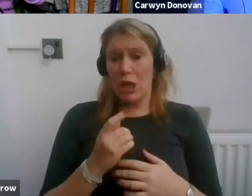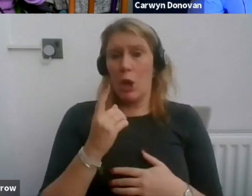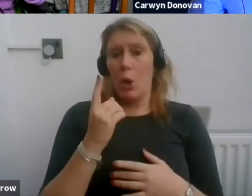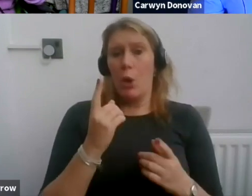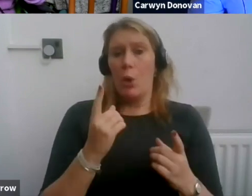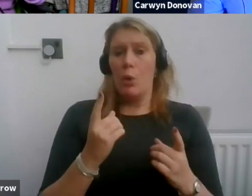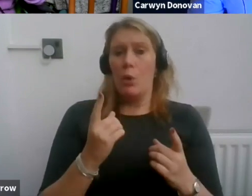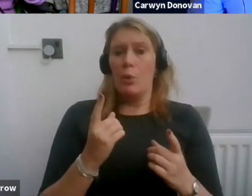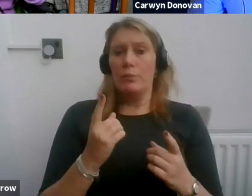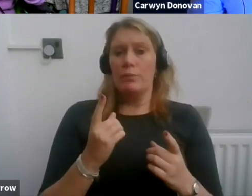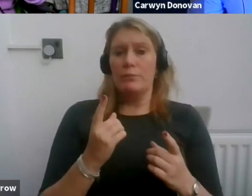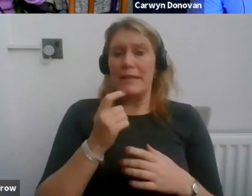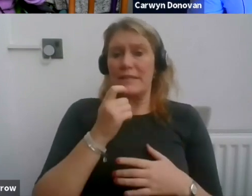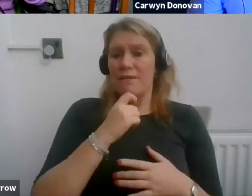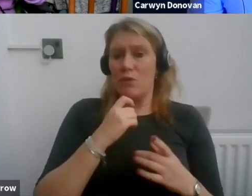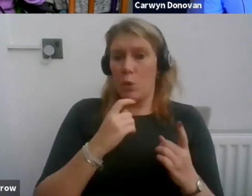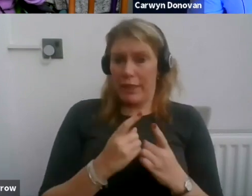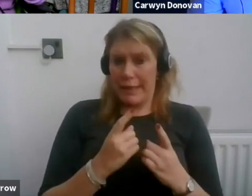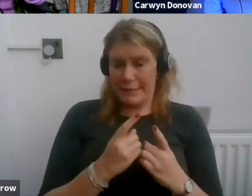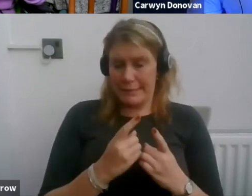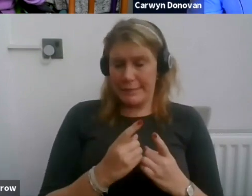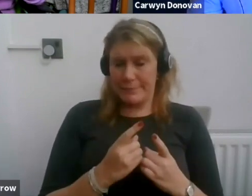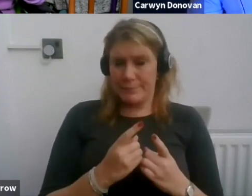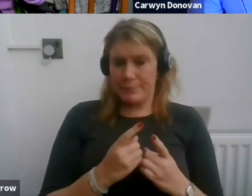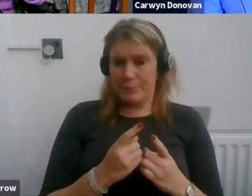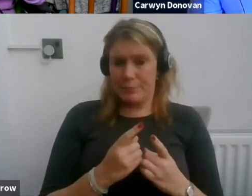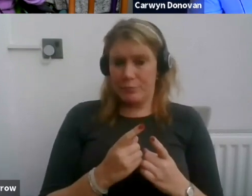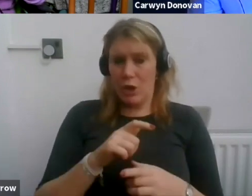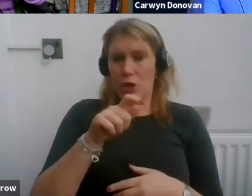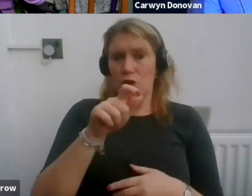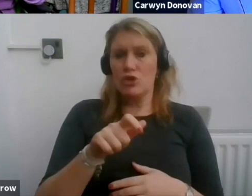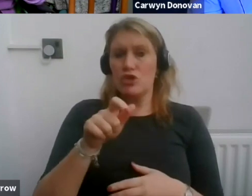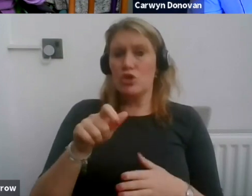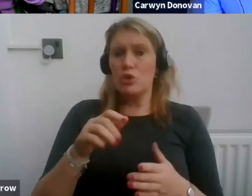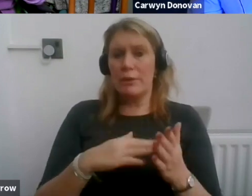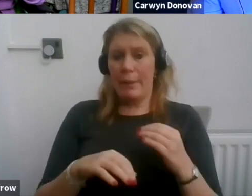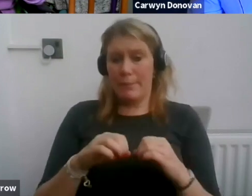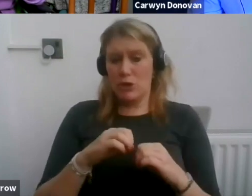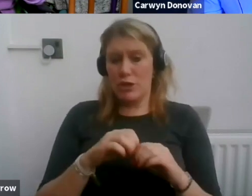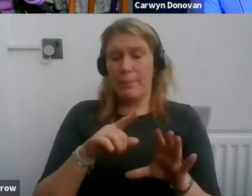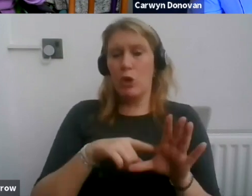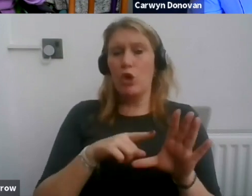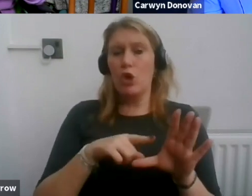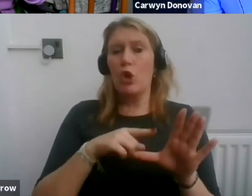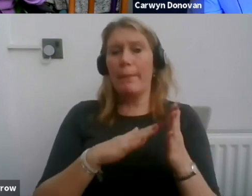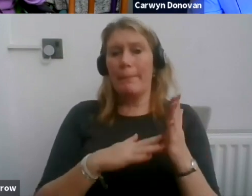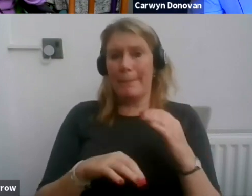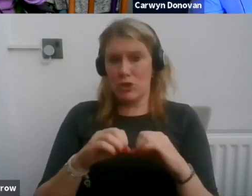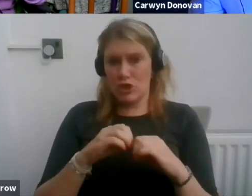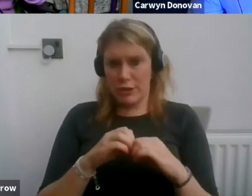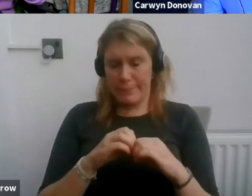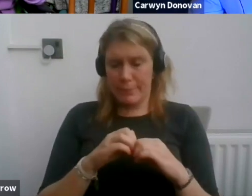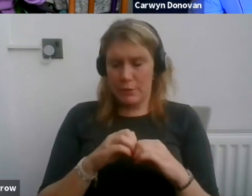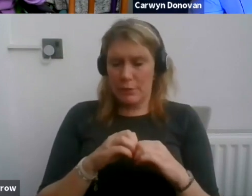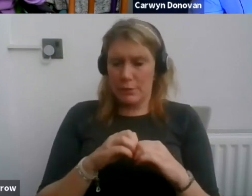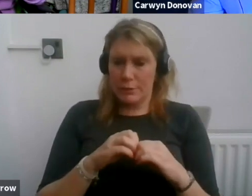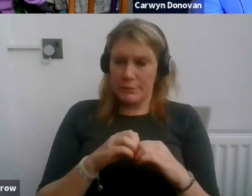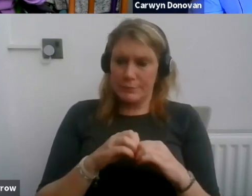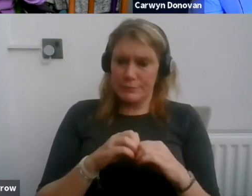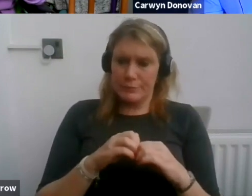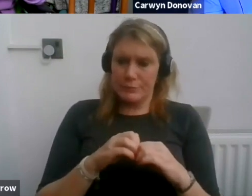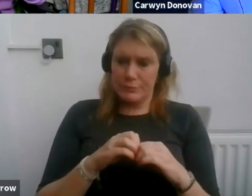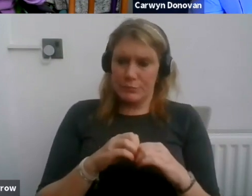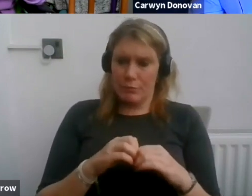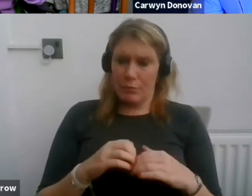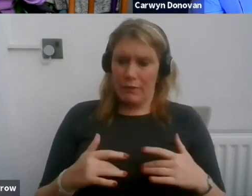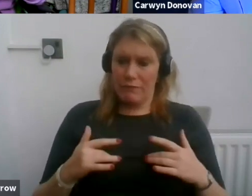a couple of things that student membership, youth membership, but I think in particular how